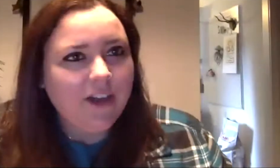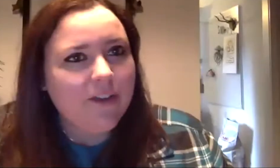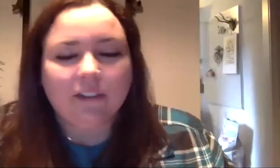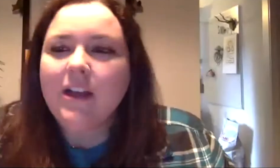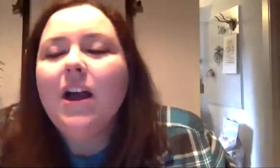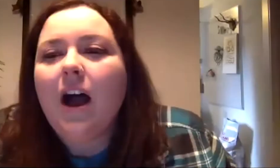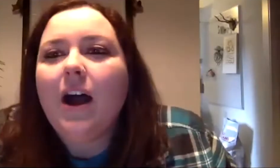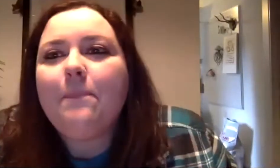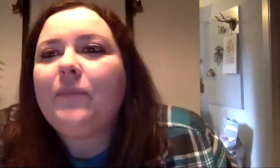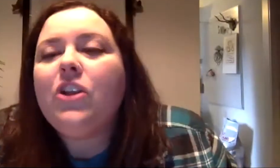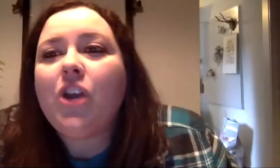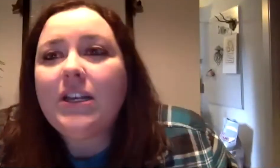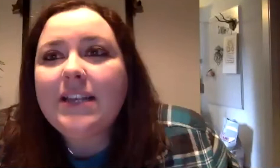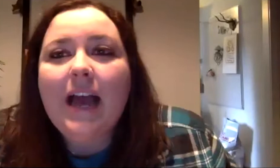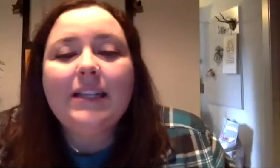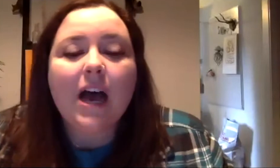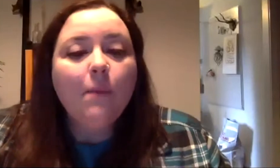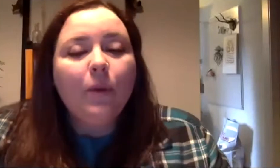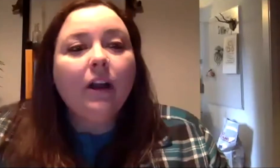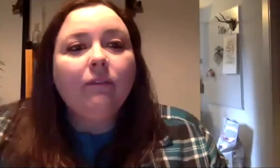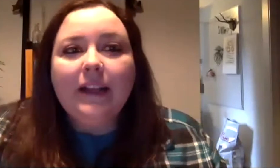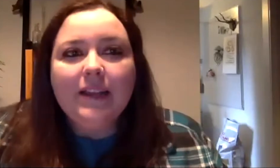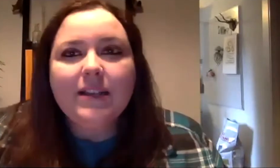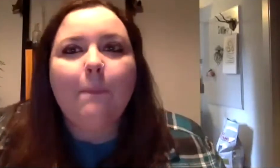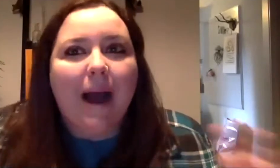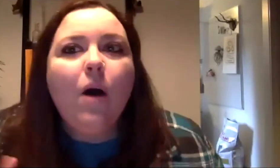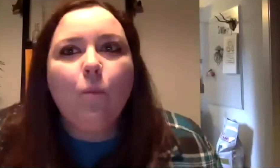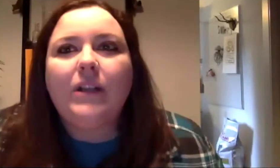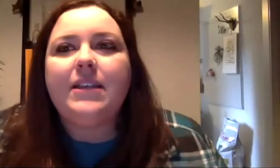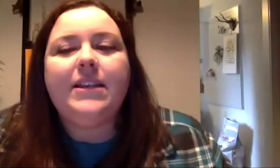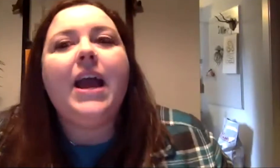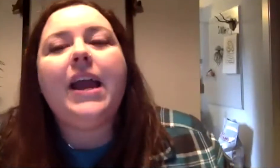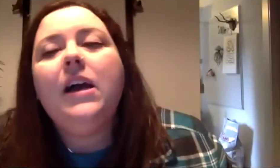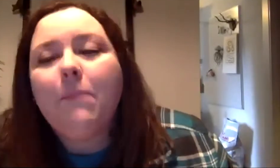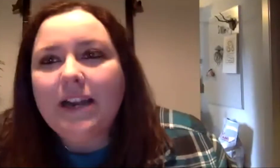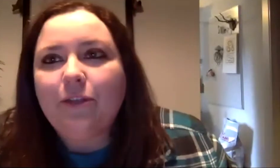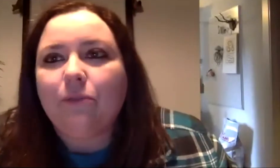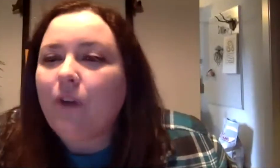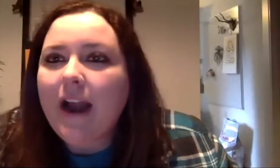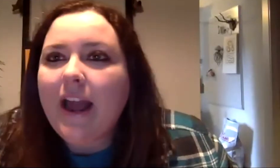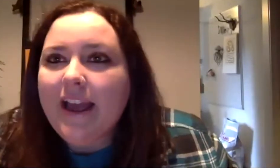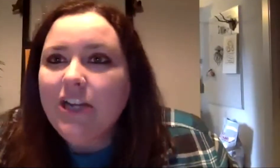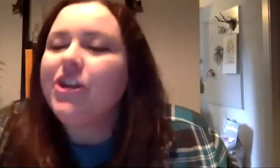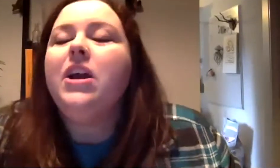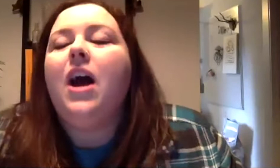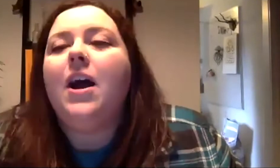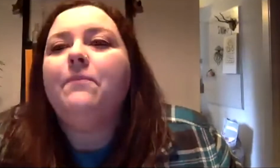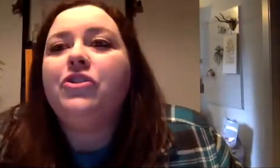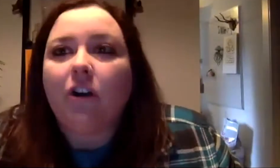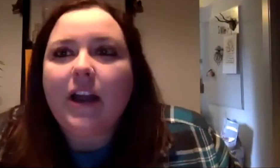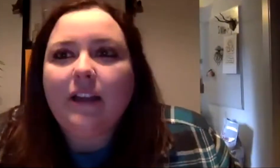Sarah Sheffield. Just as a heads up, we are running these about once a day, Monday through Friday-ish,